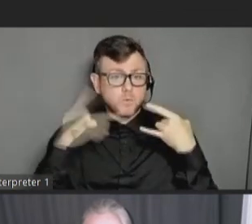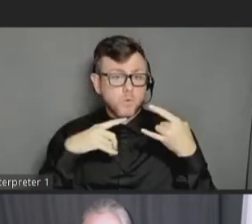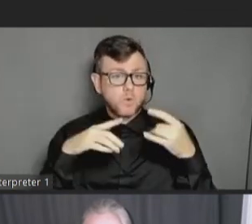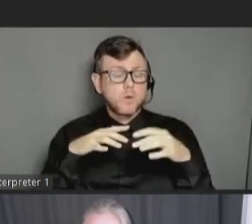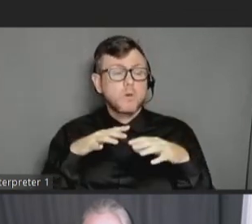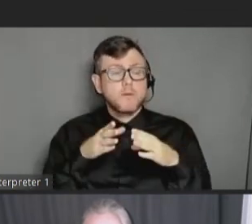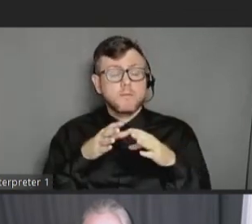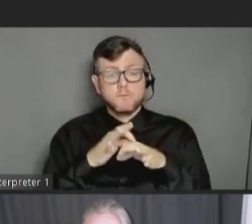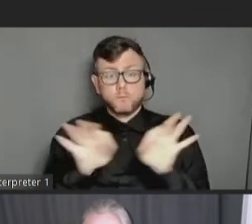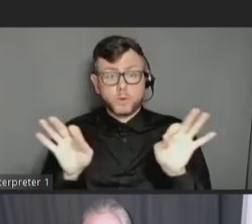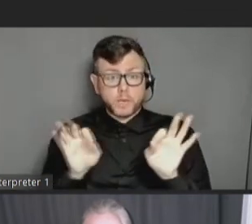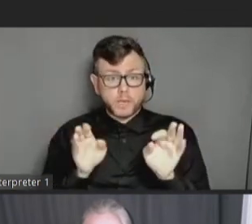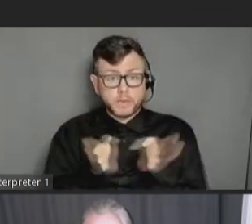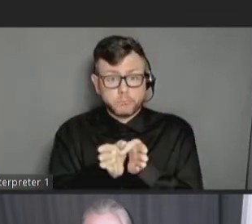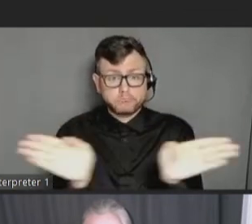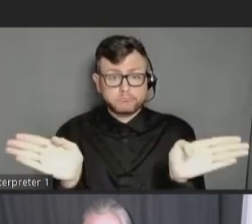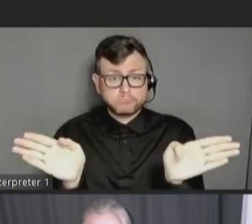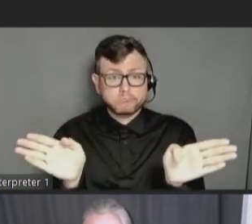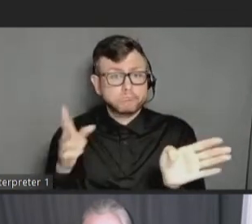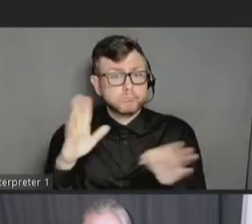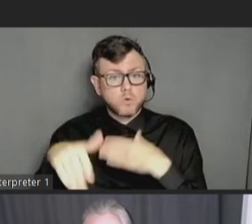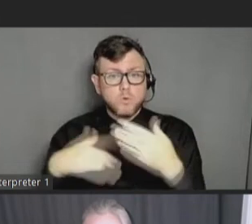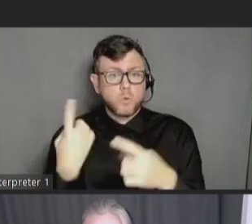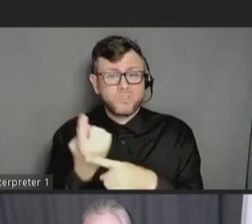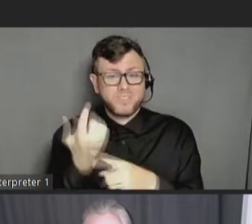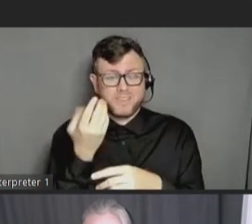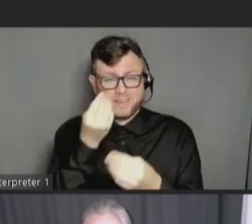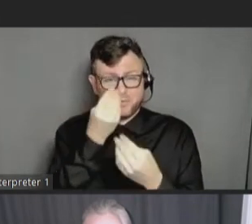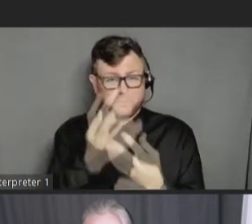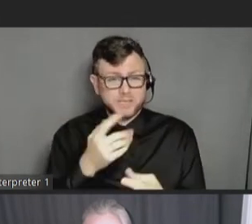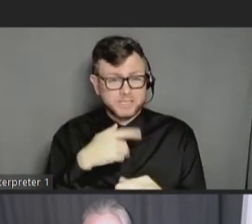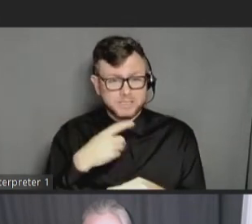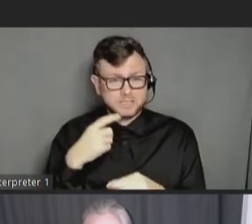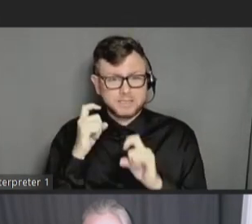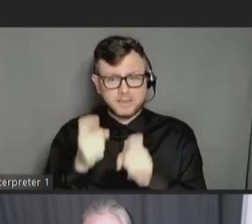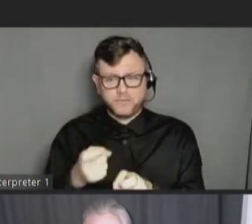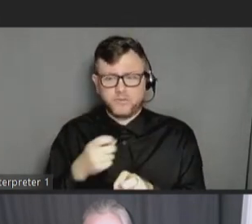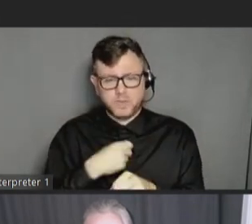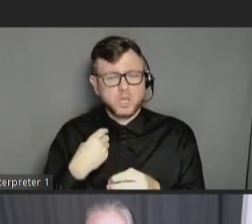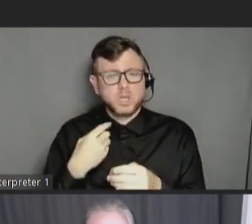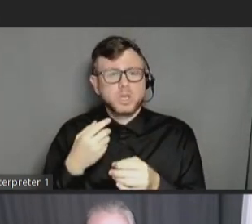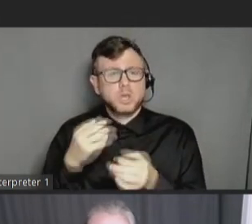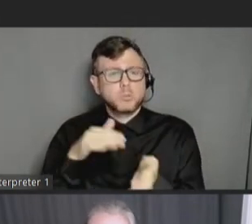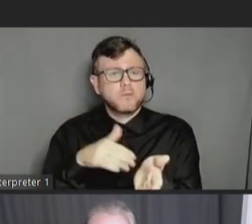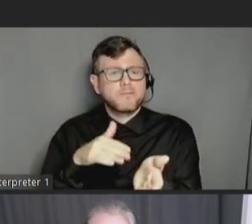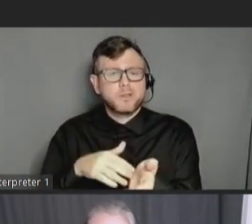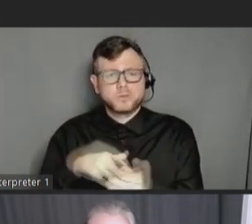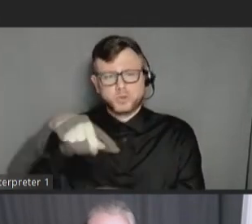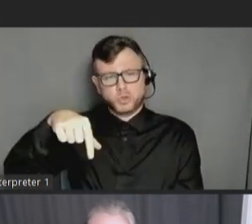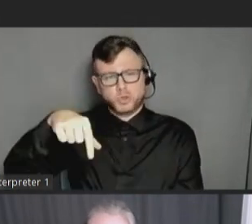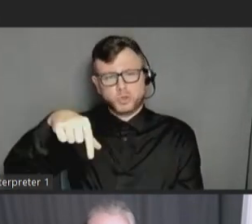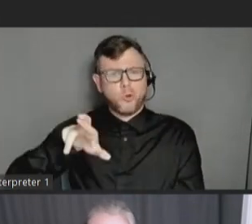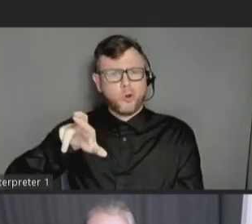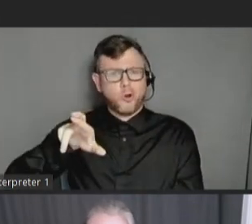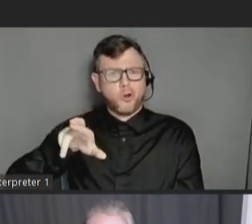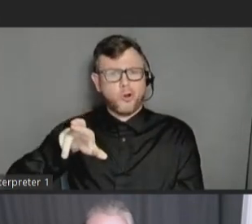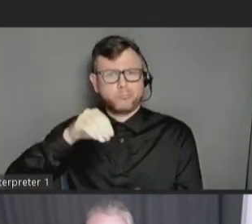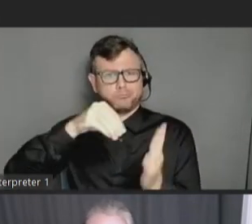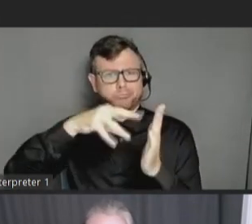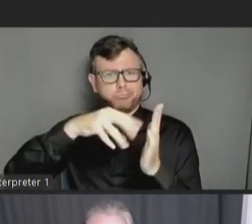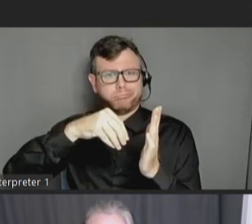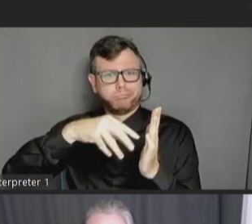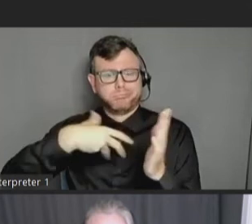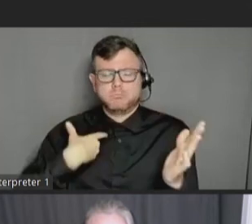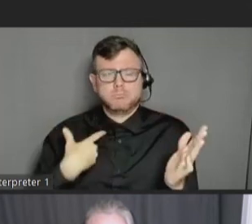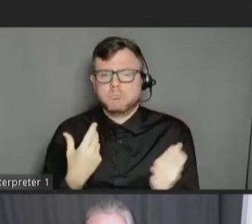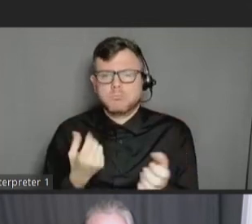to the public, it was only information about it was given to providers of just a QR code. Well, people don't have QR, you know,